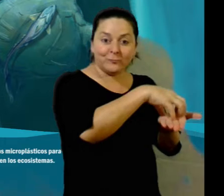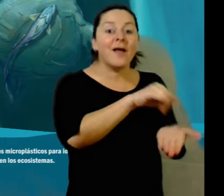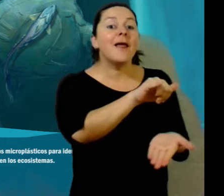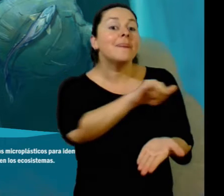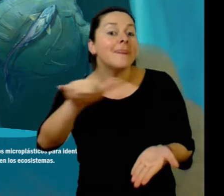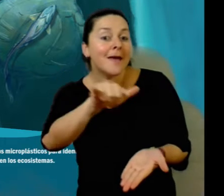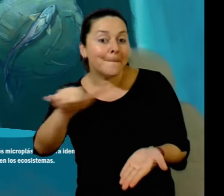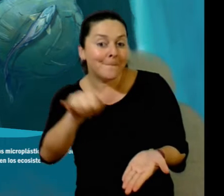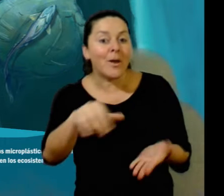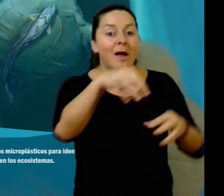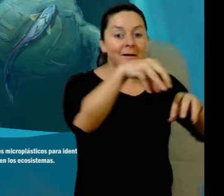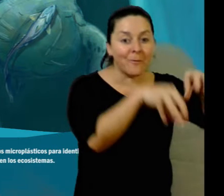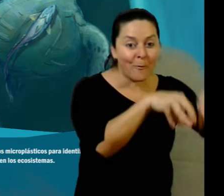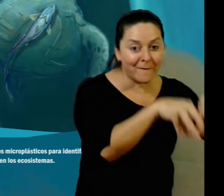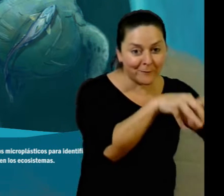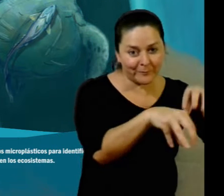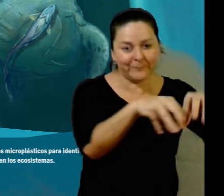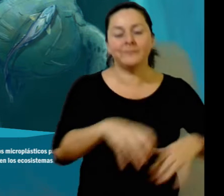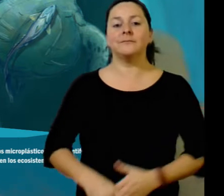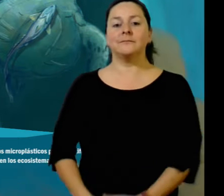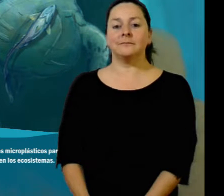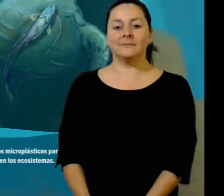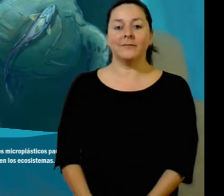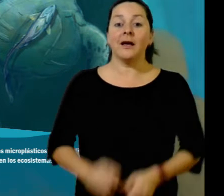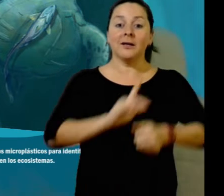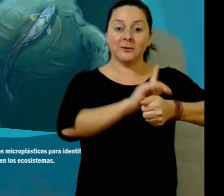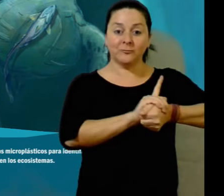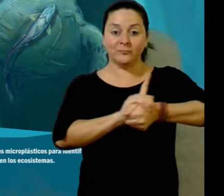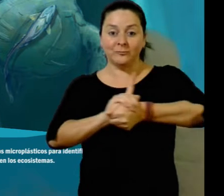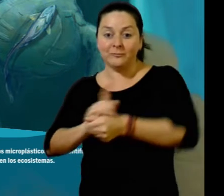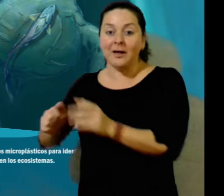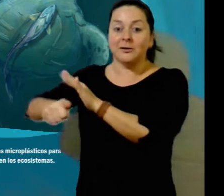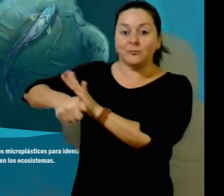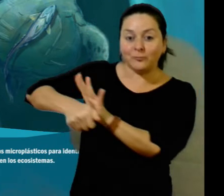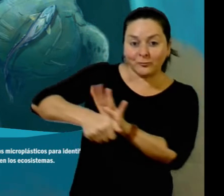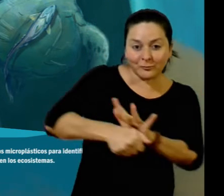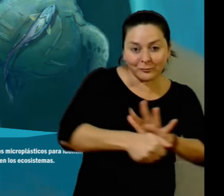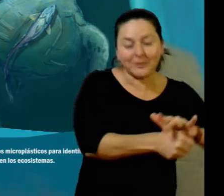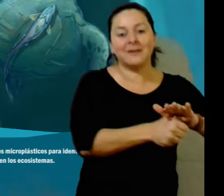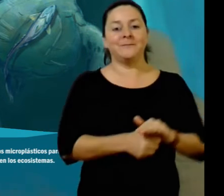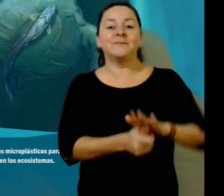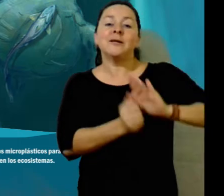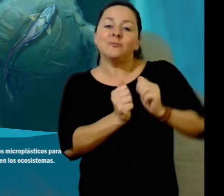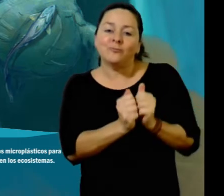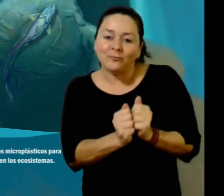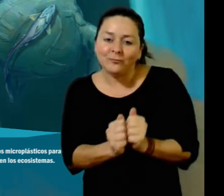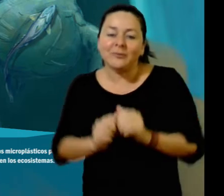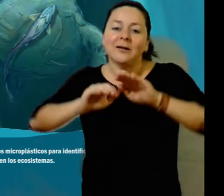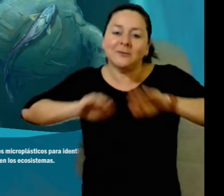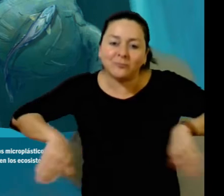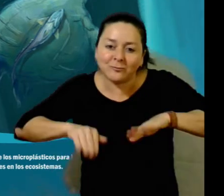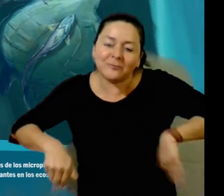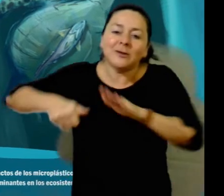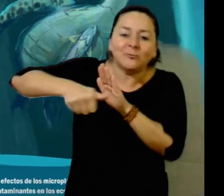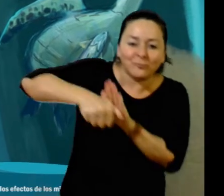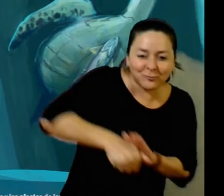After having laid their eggs, their journey is complete. So Hun and Midas swim out toward the open ocean and the horizon